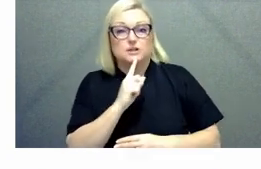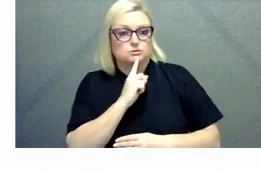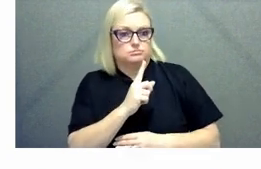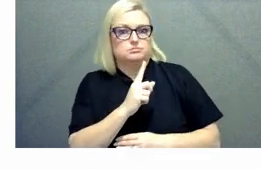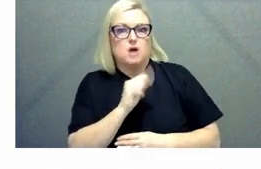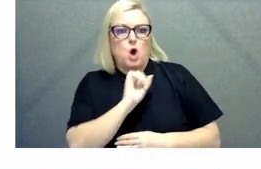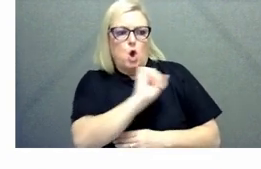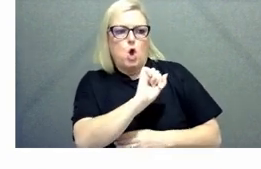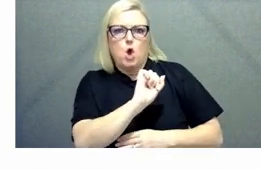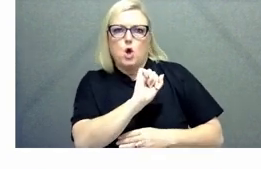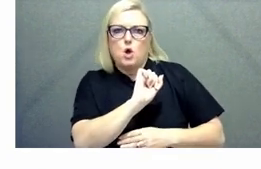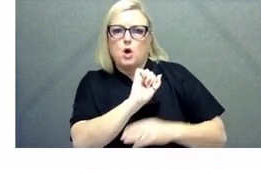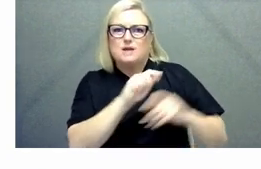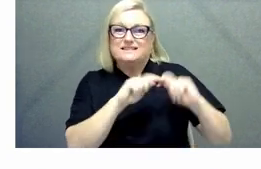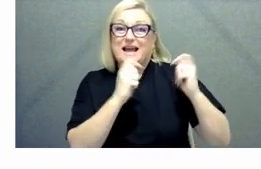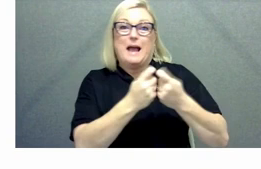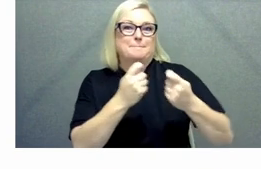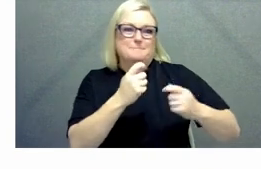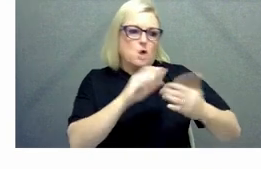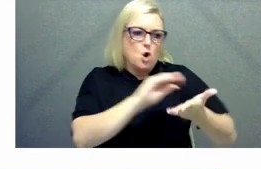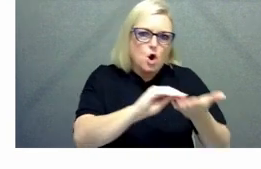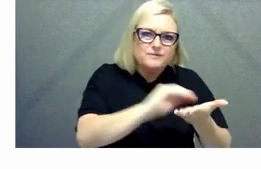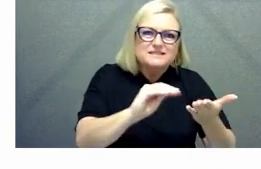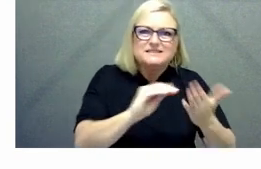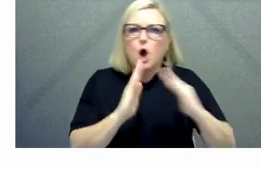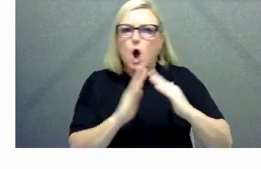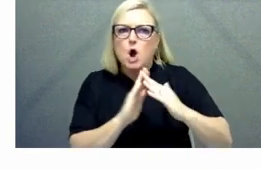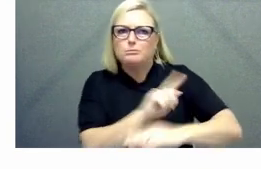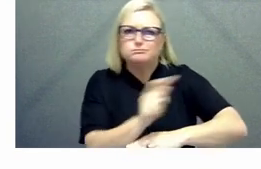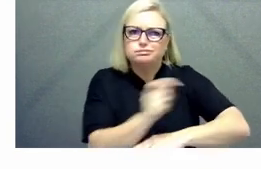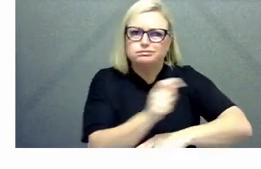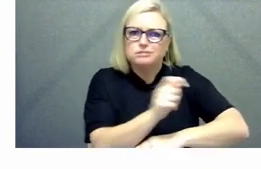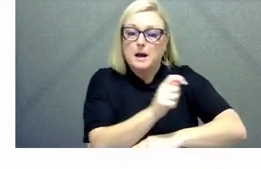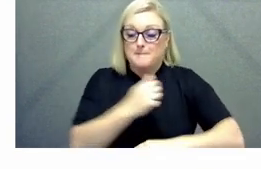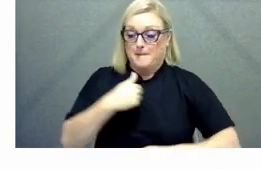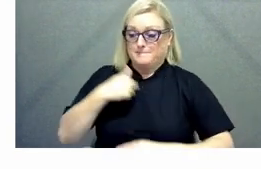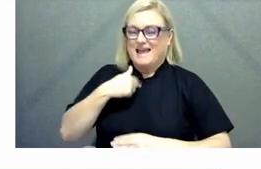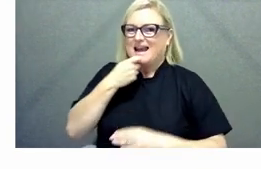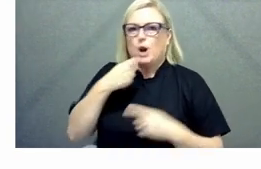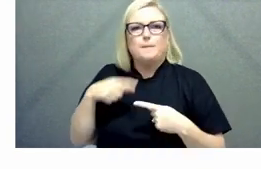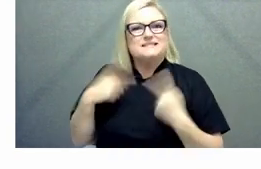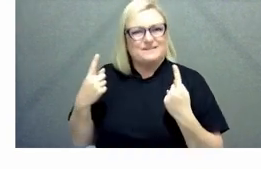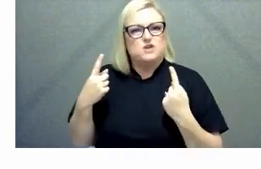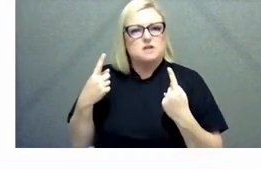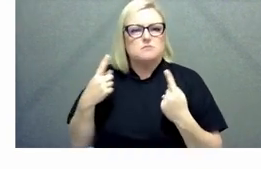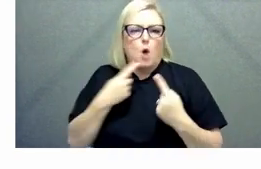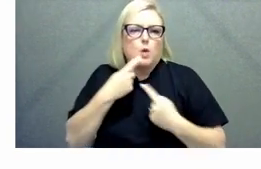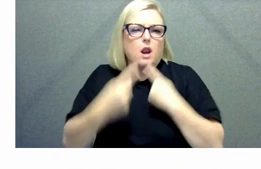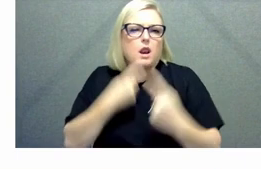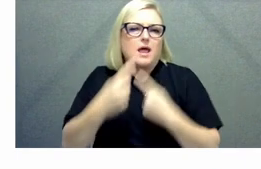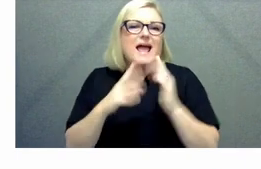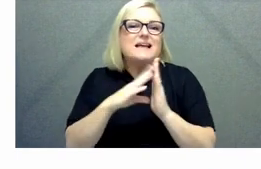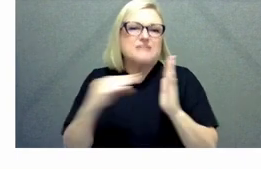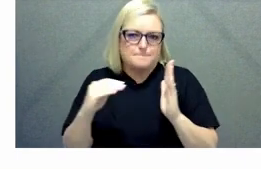um in in my experience in the ABS I guess I just wanted to share some of my where where examples and as an example of flexible